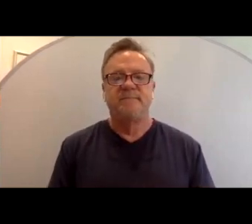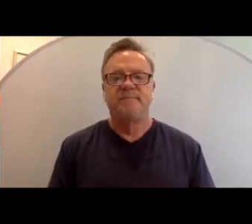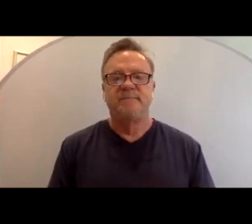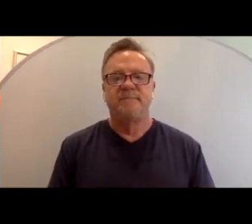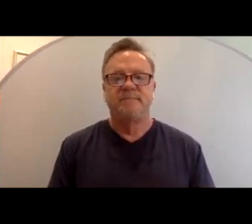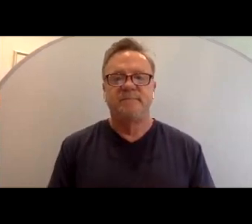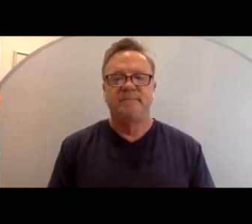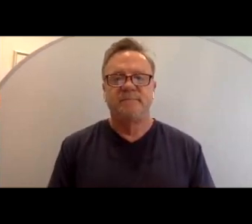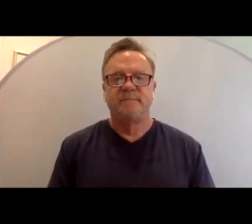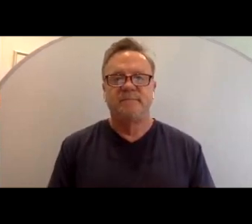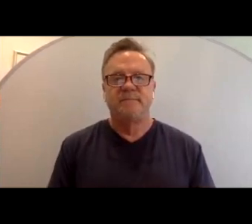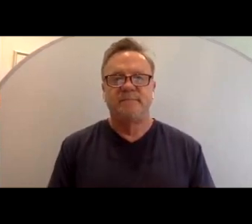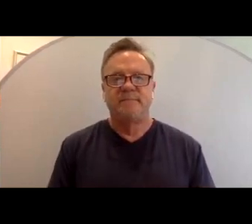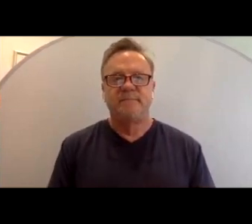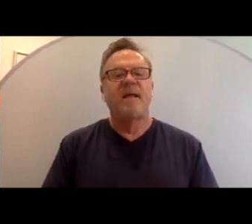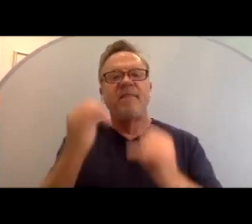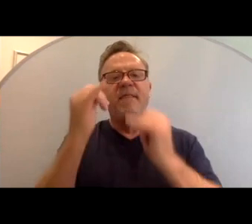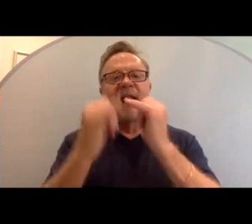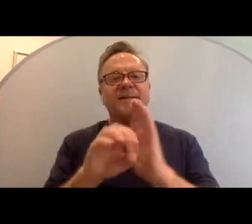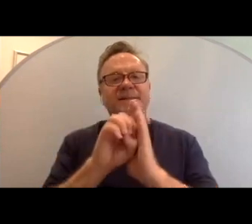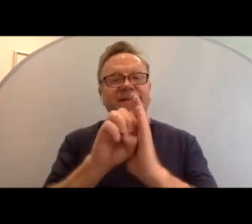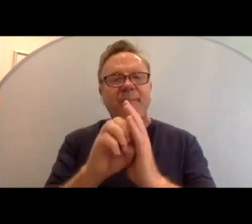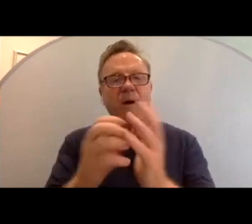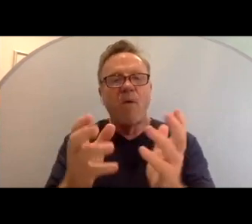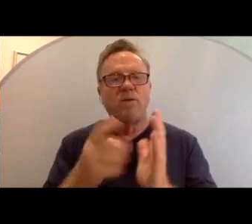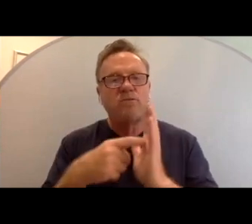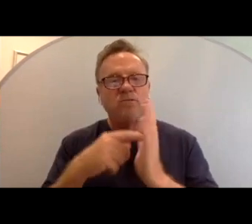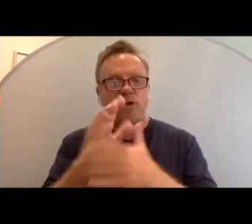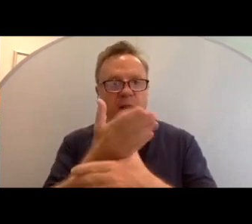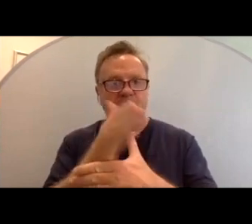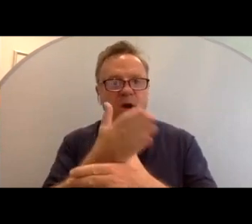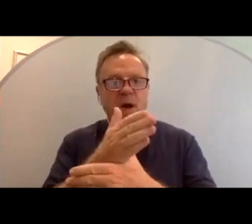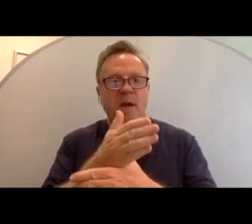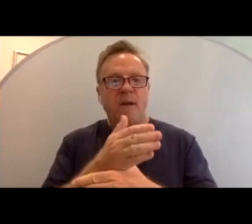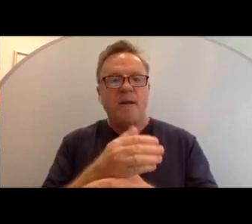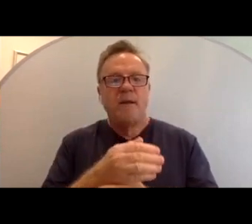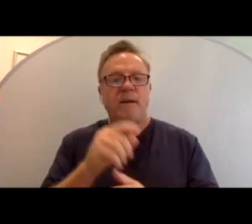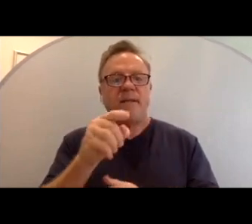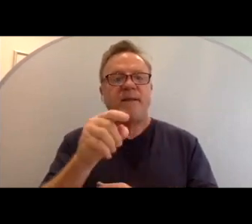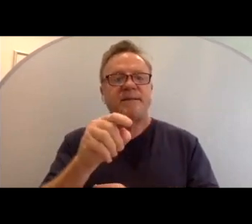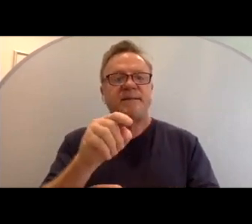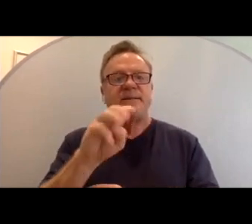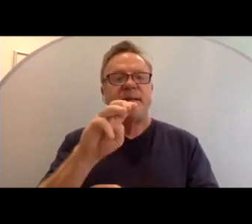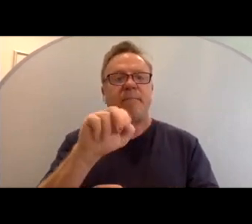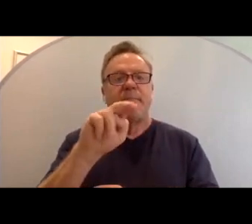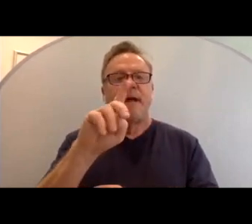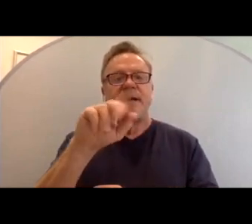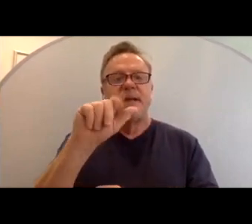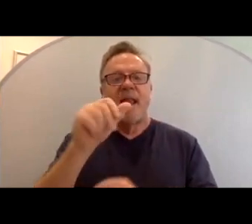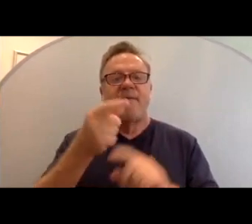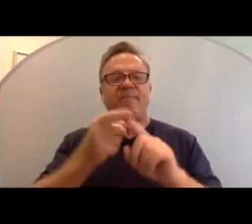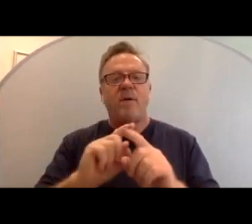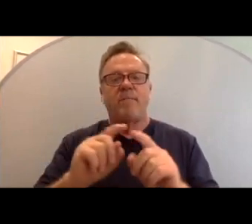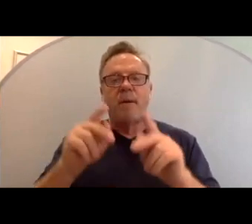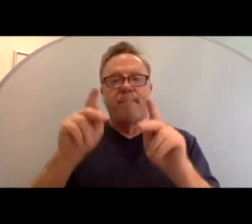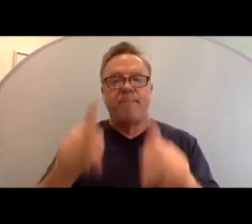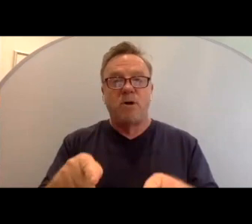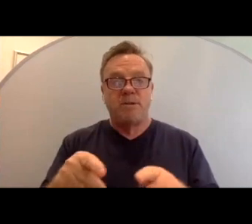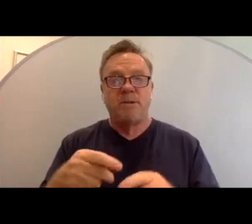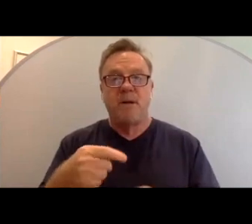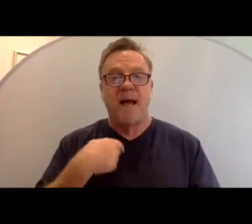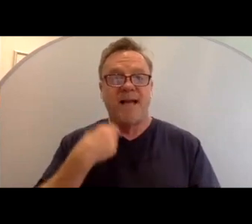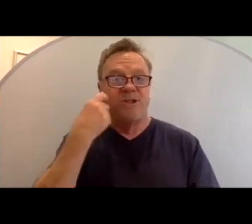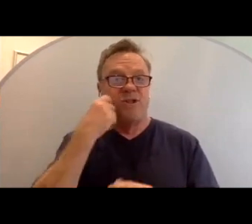last example that I want to share. So this is a mandala from a person that I just